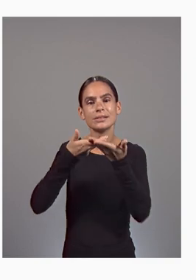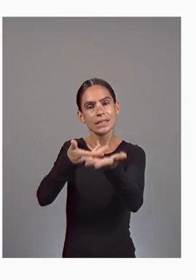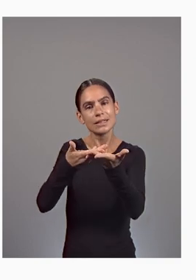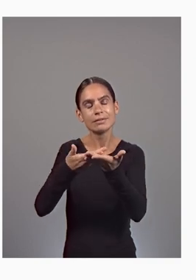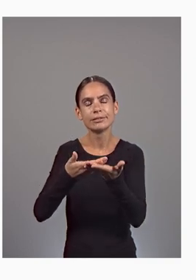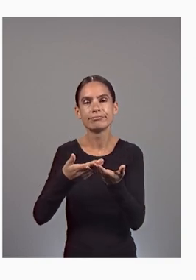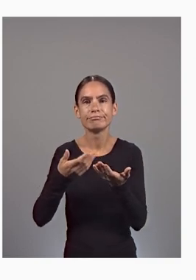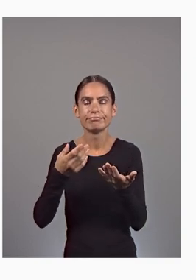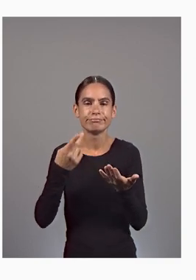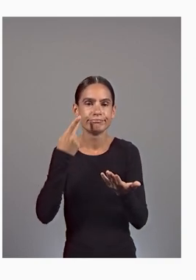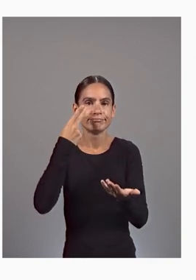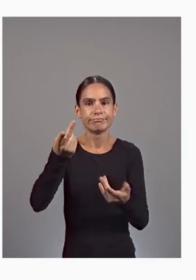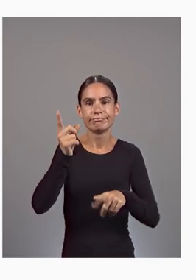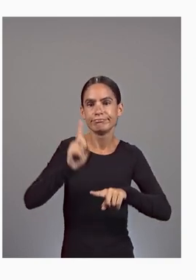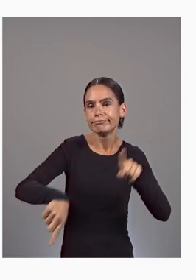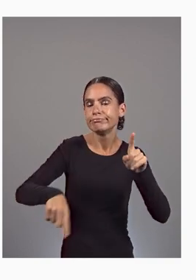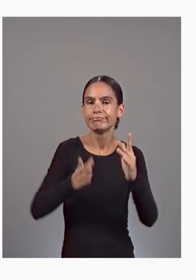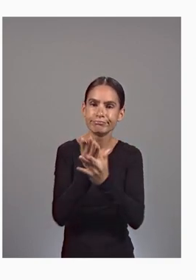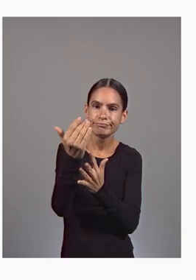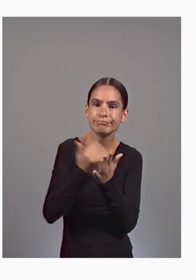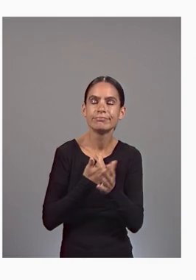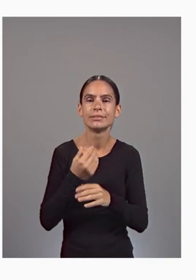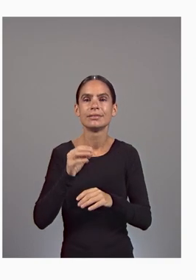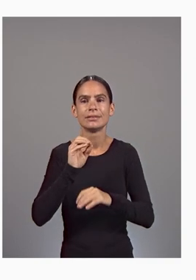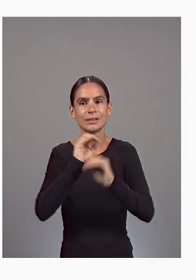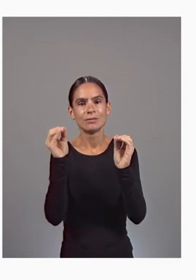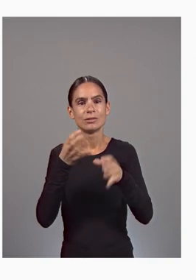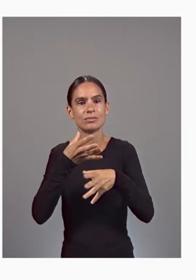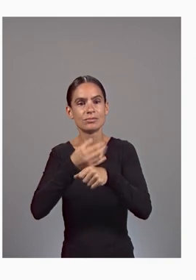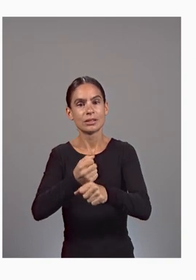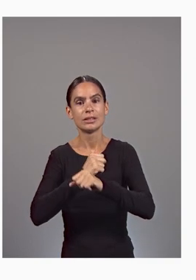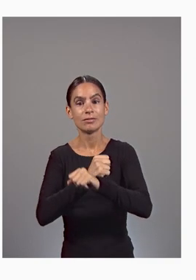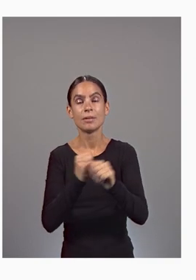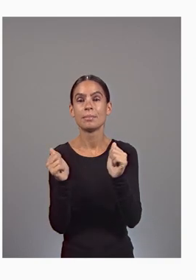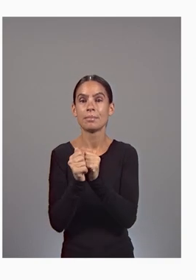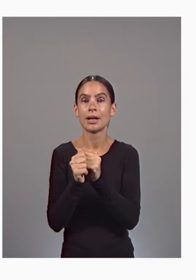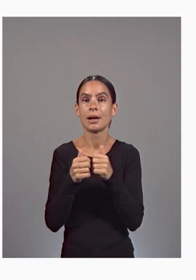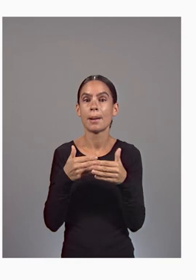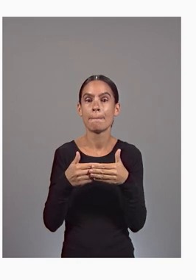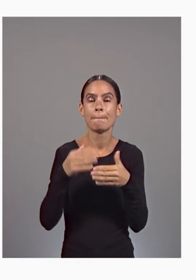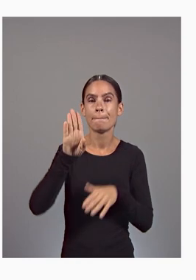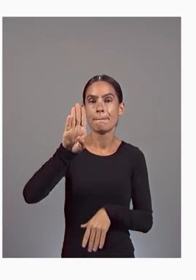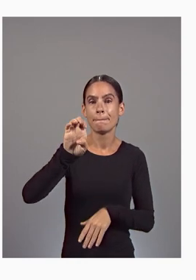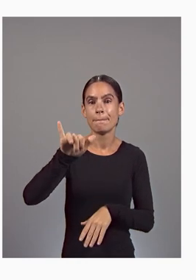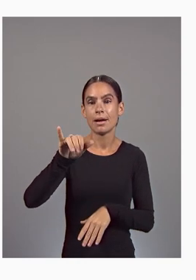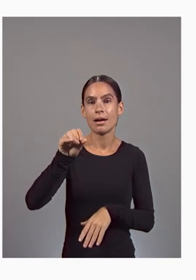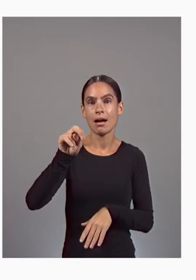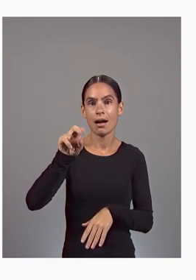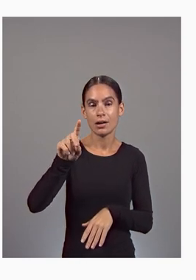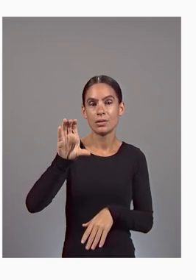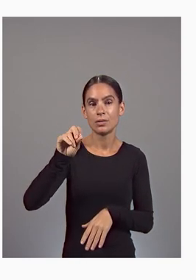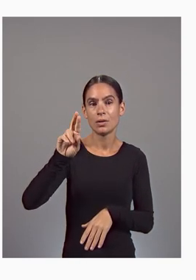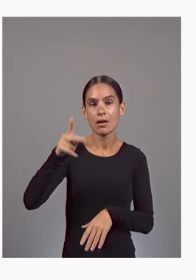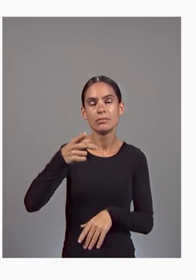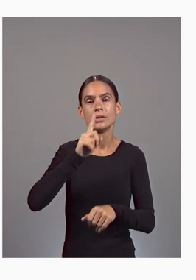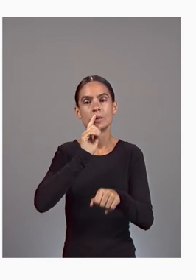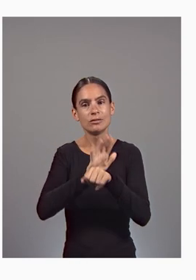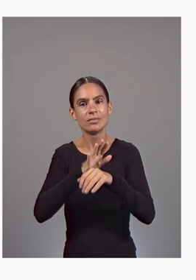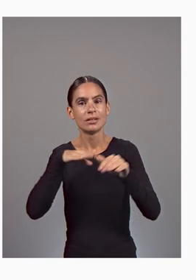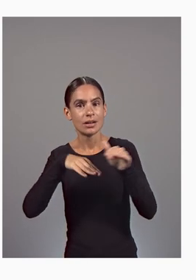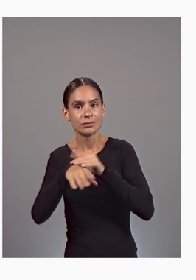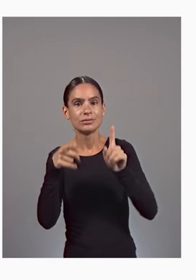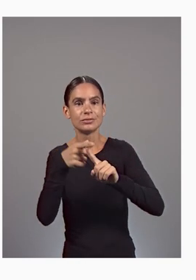-trust security with BeyondCorp, ensuring that access to services are granted only to